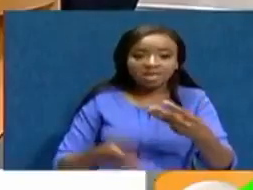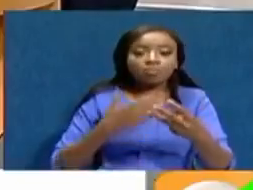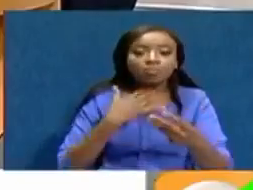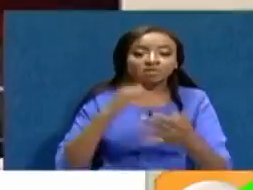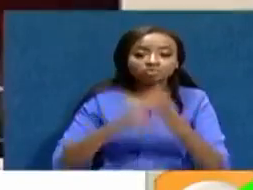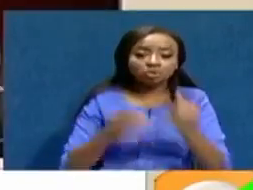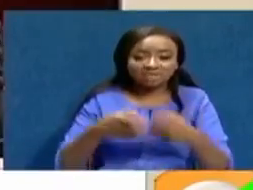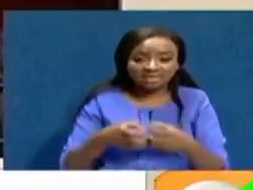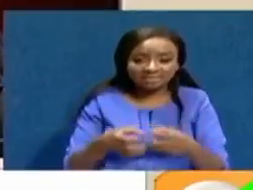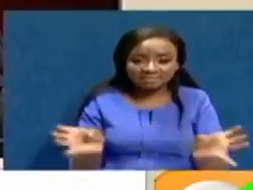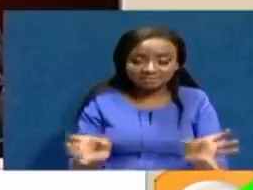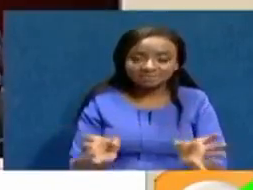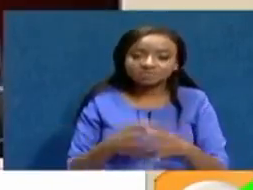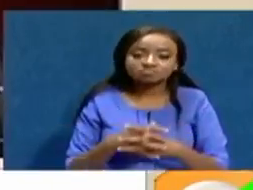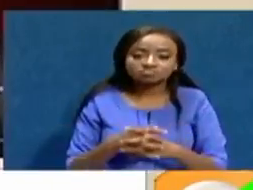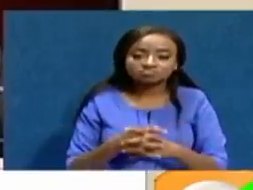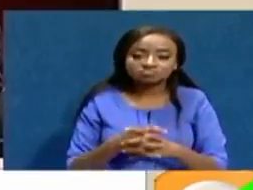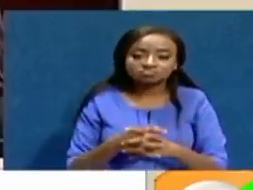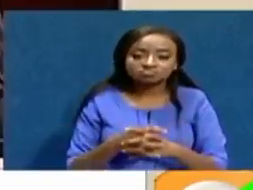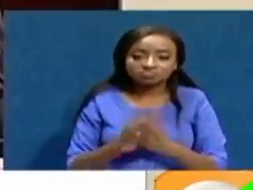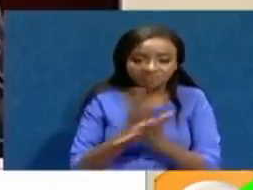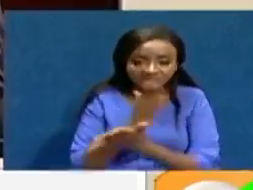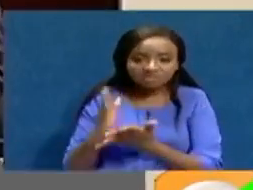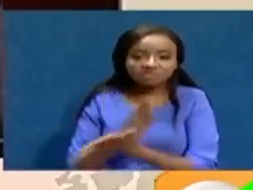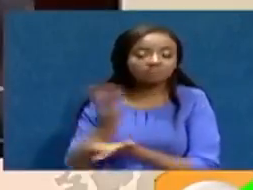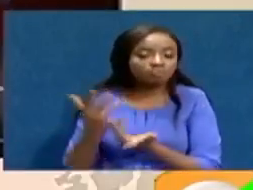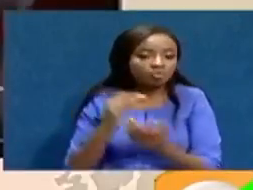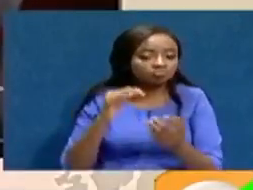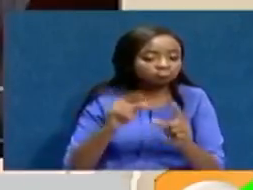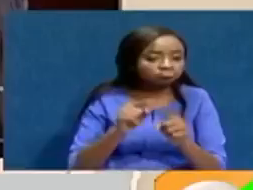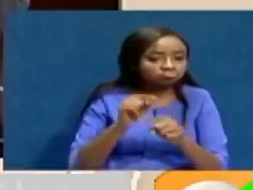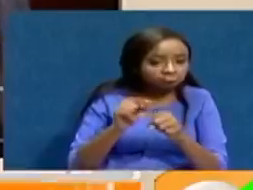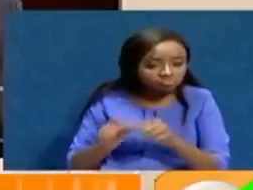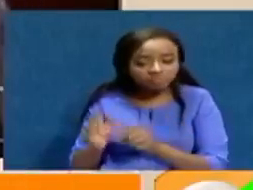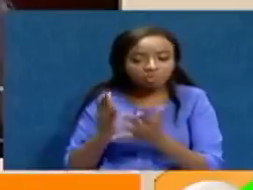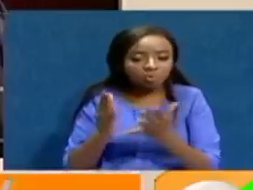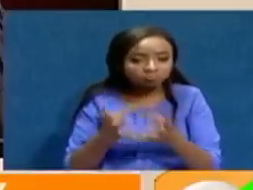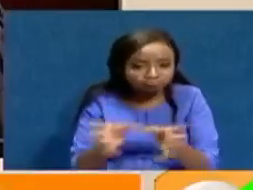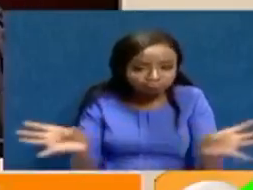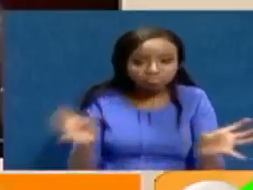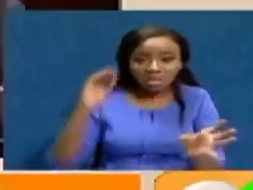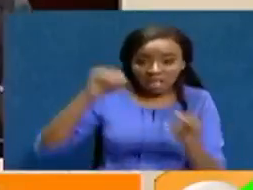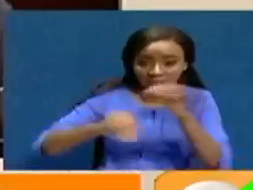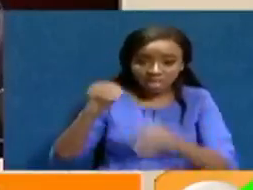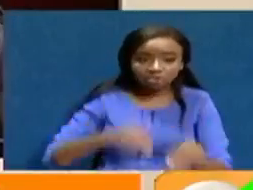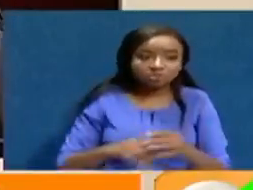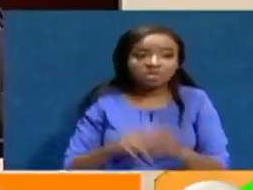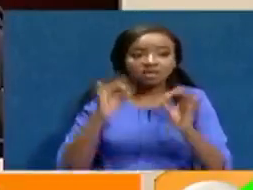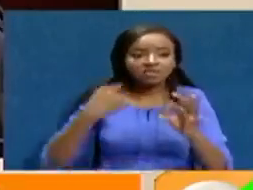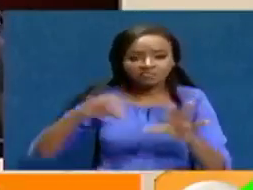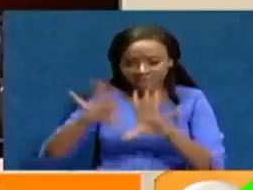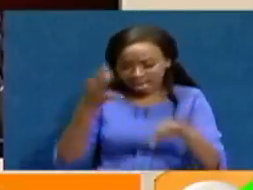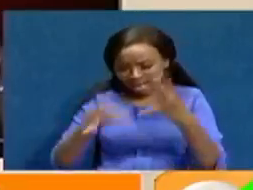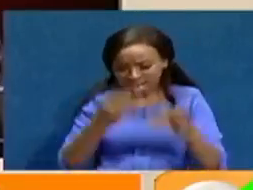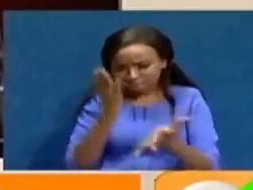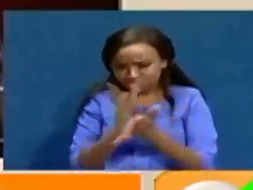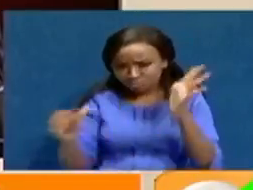election was one of the key thematic areas under the BBI task force. And if you look at the other eight thematic areas, and if you analyze the